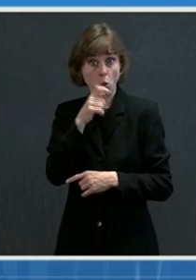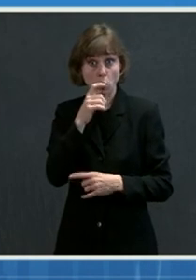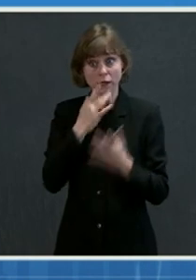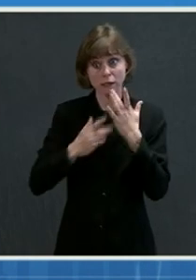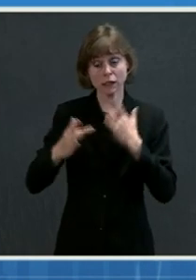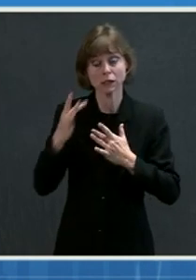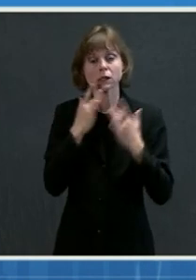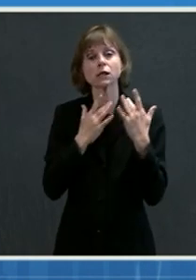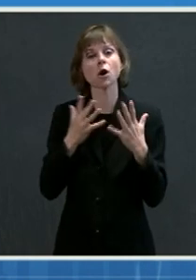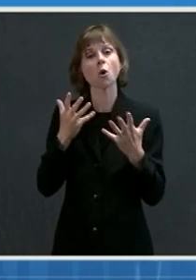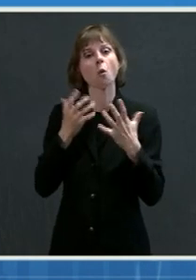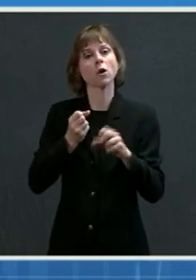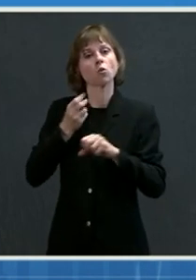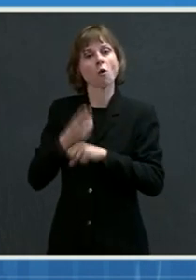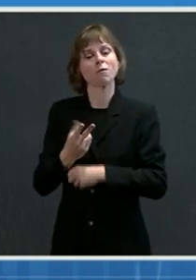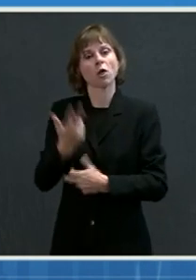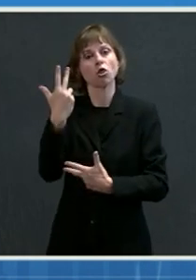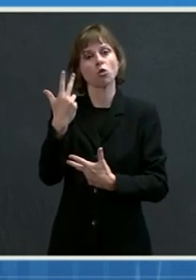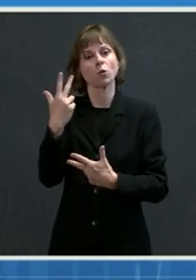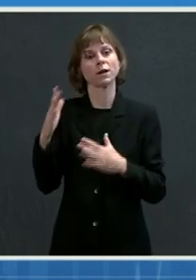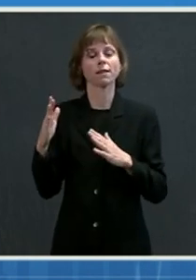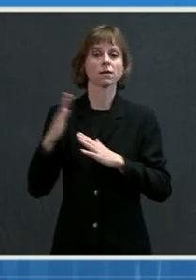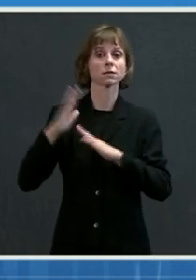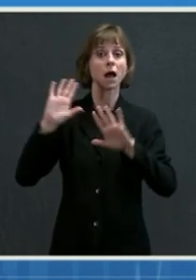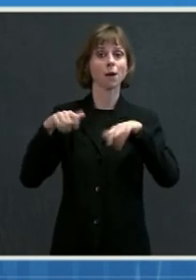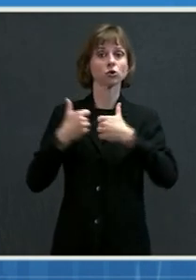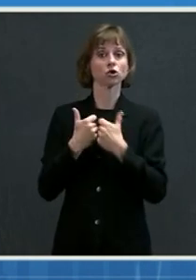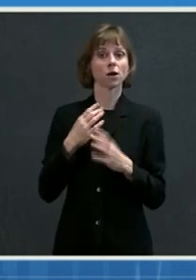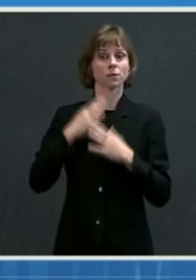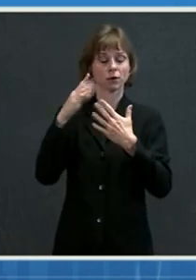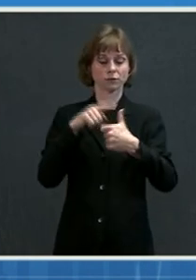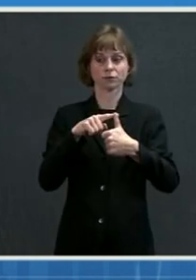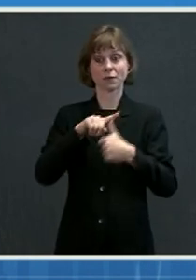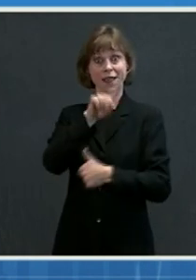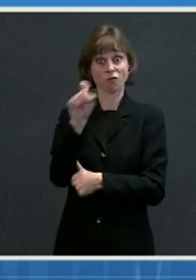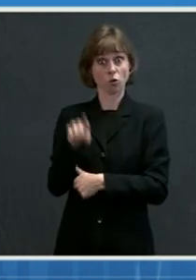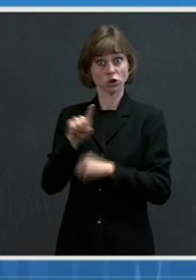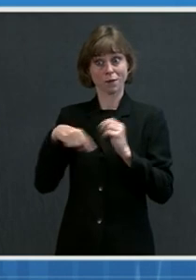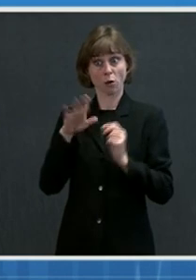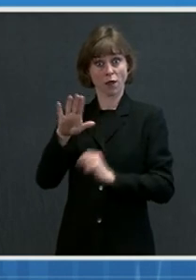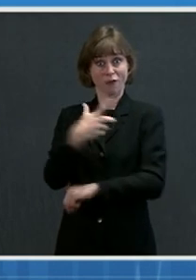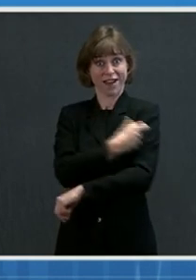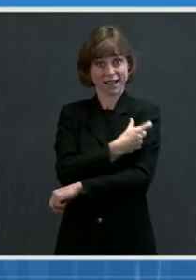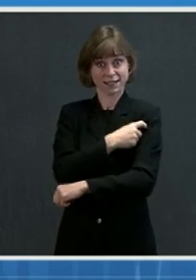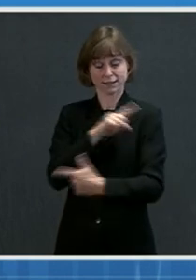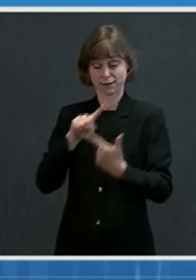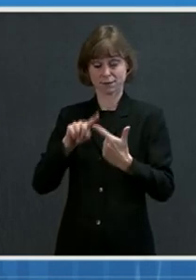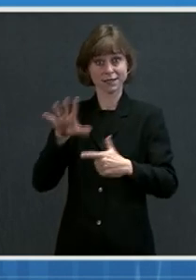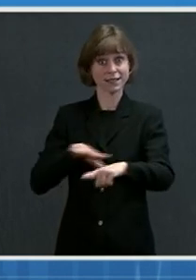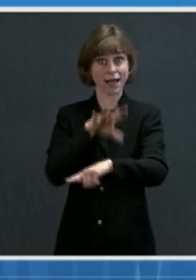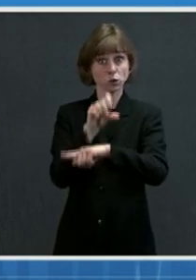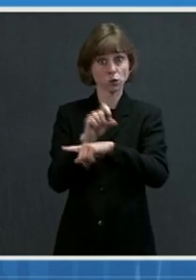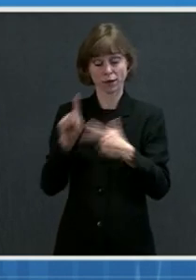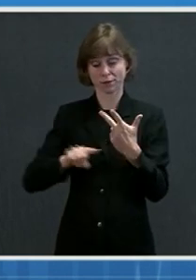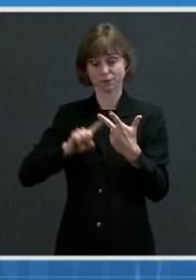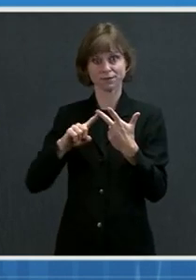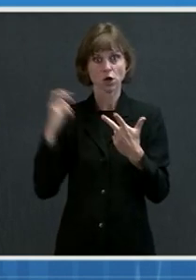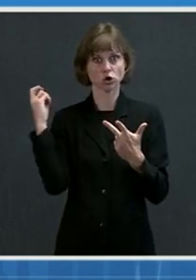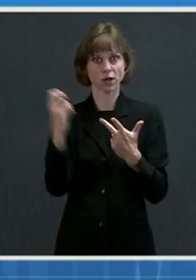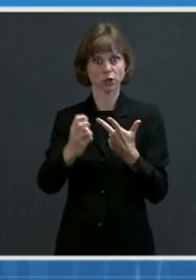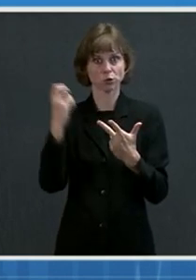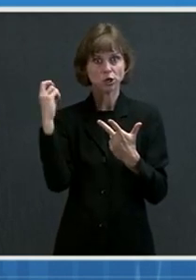challenging current barriers. Questions about the vaccine, scheduling, and transportation.